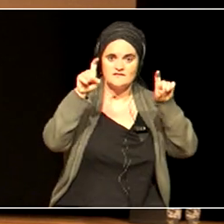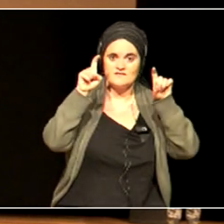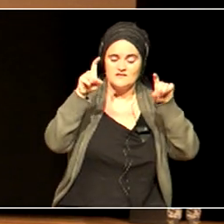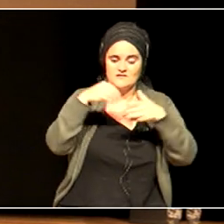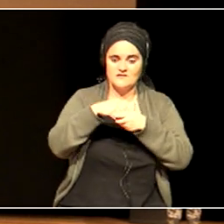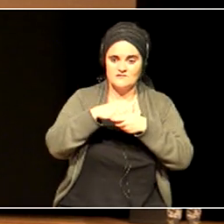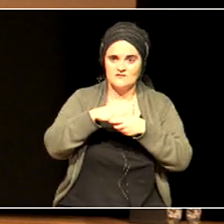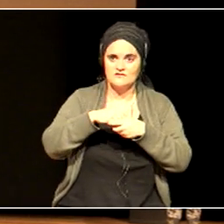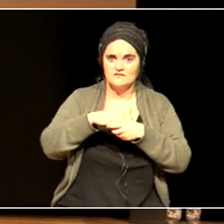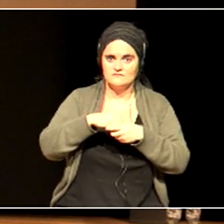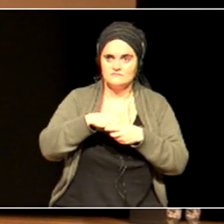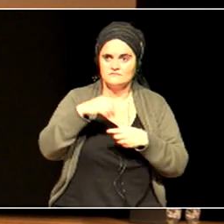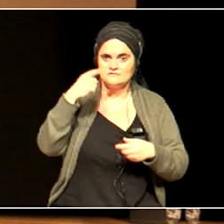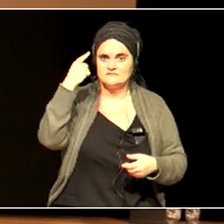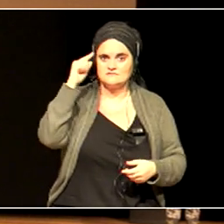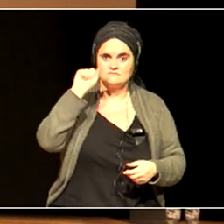emergency.